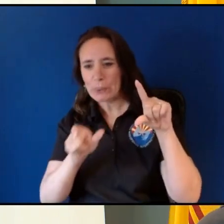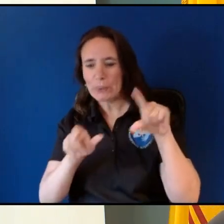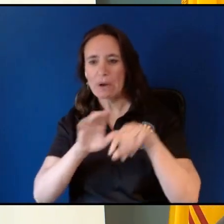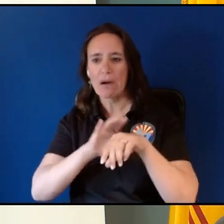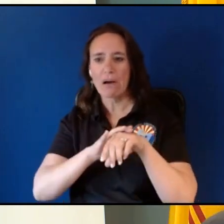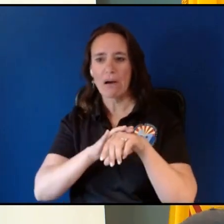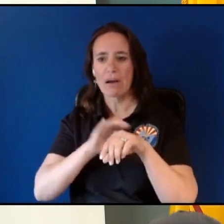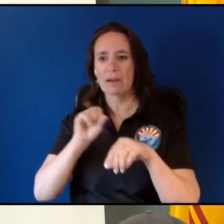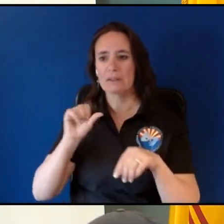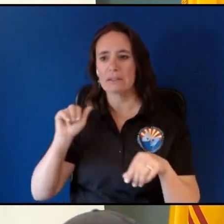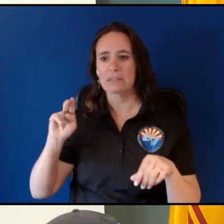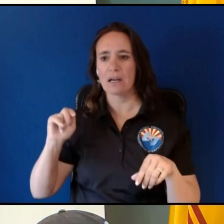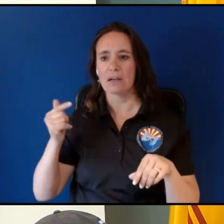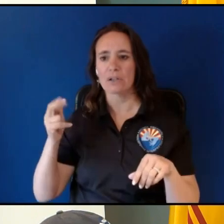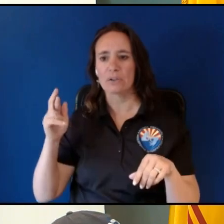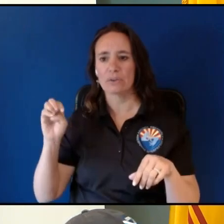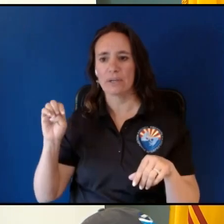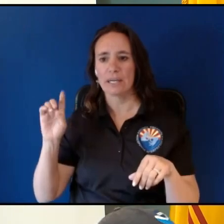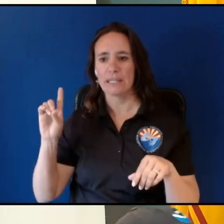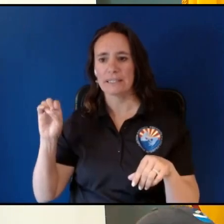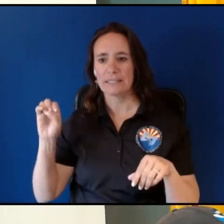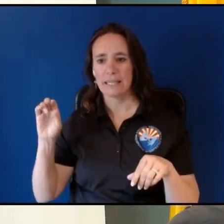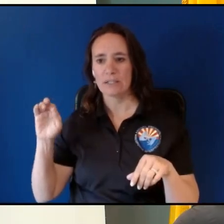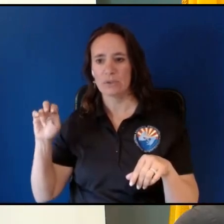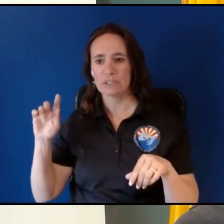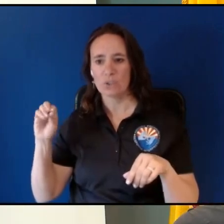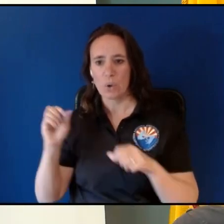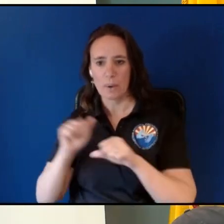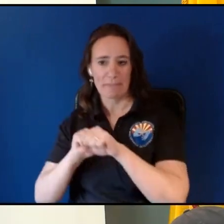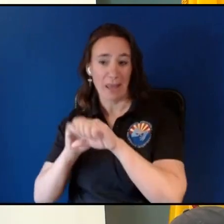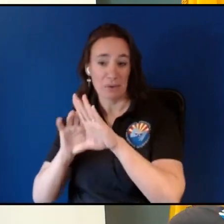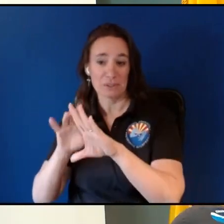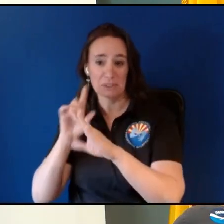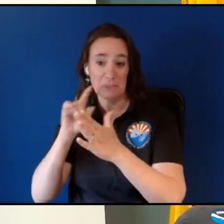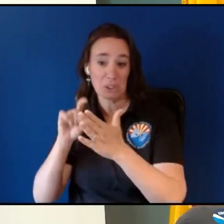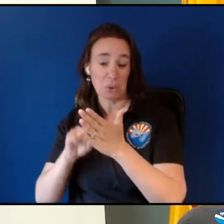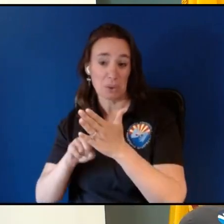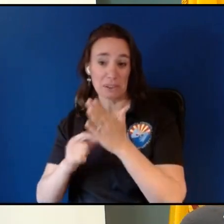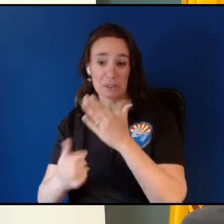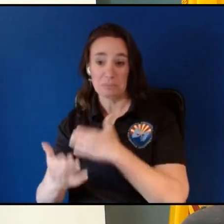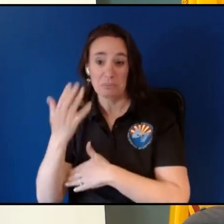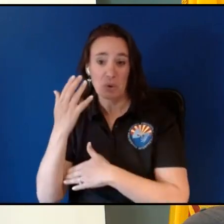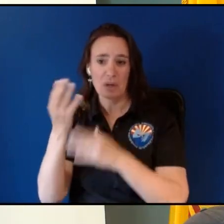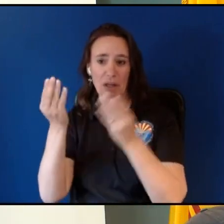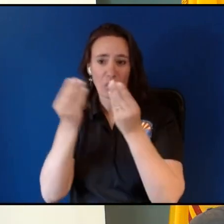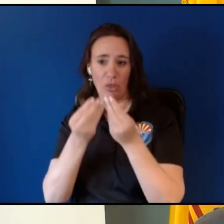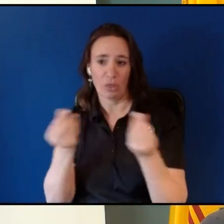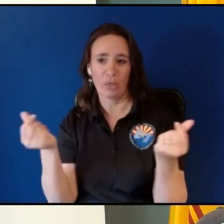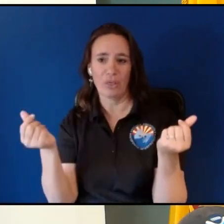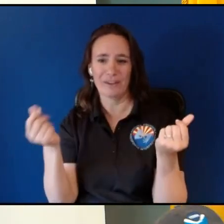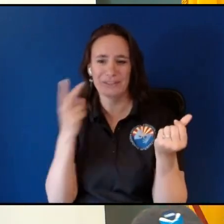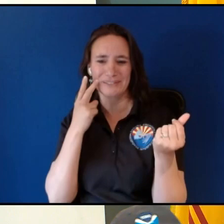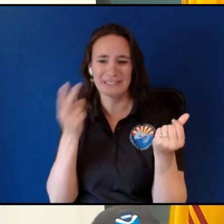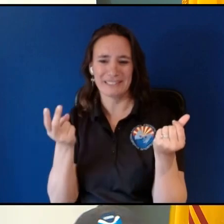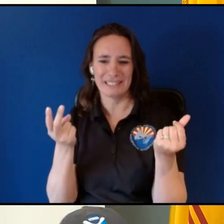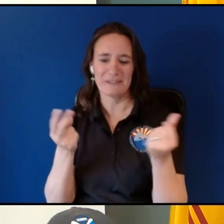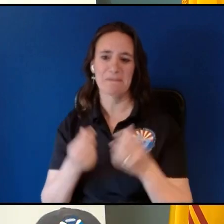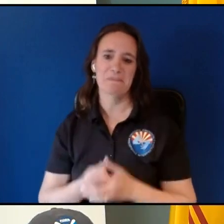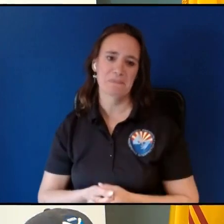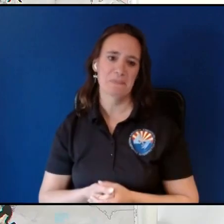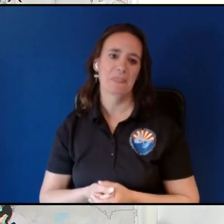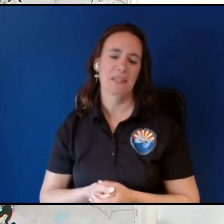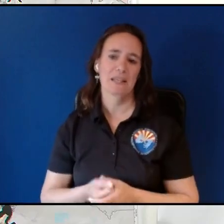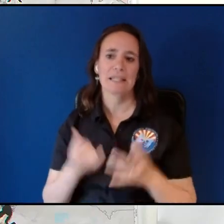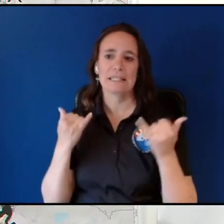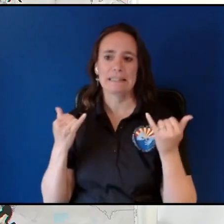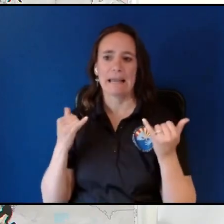just in the time span of this morning how quickly that snow is melting you can visibly see that we're in late May